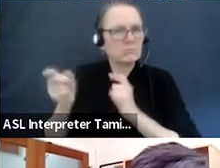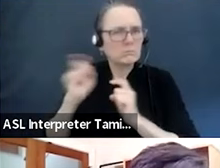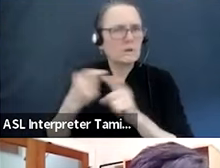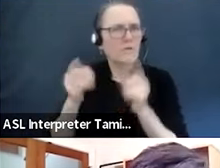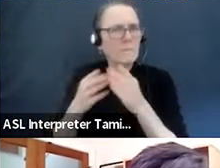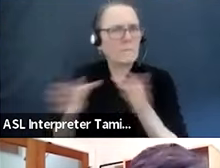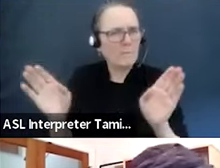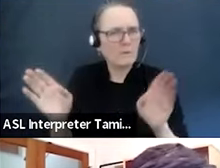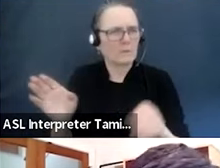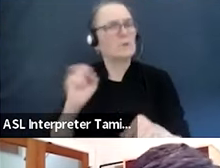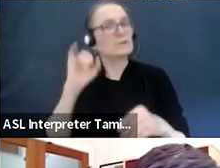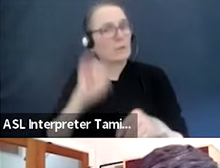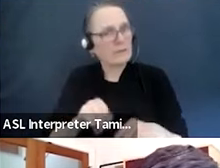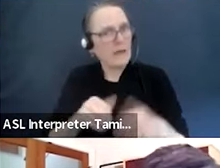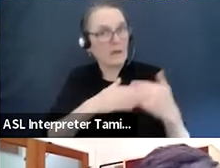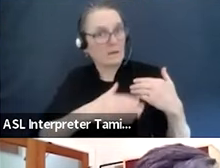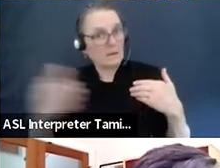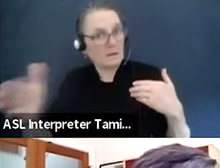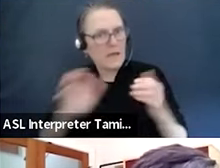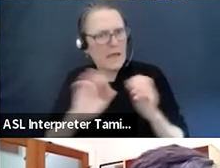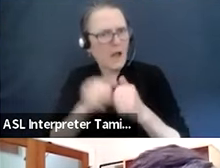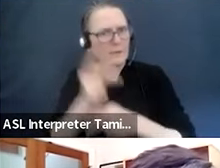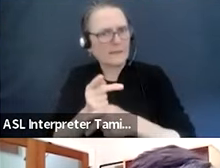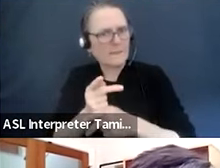forward? Love your thoughts on that. Any of you.